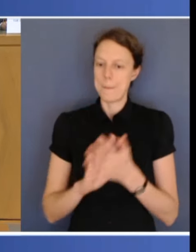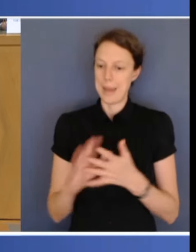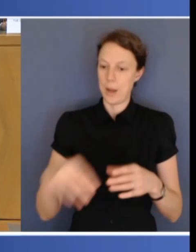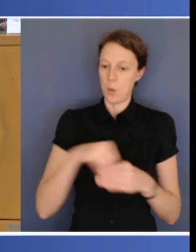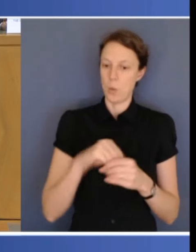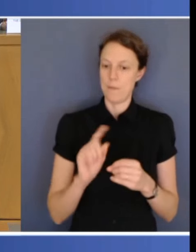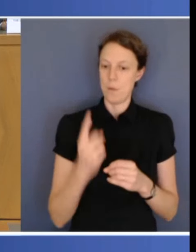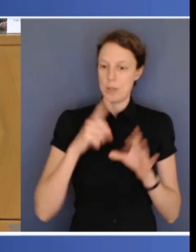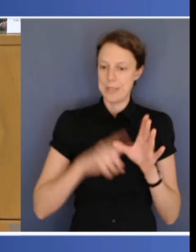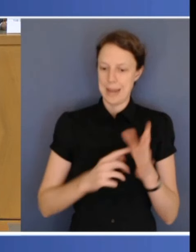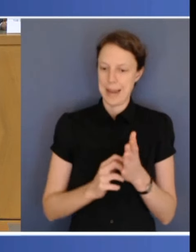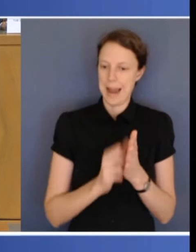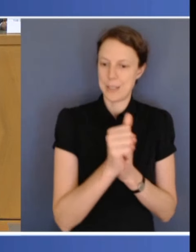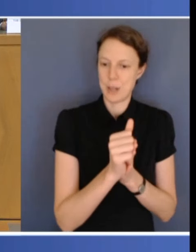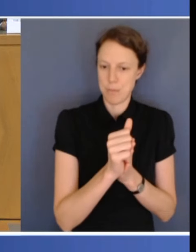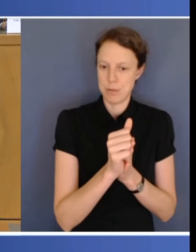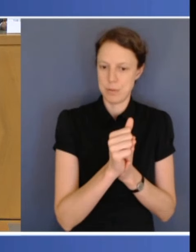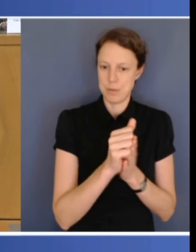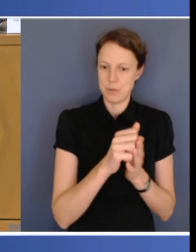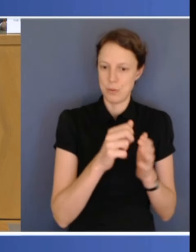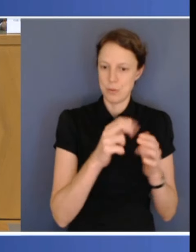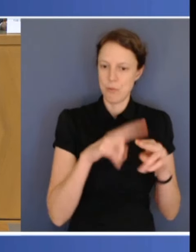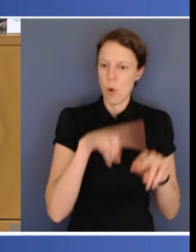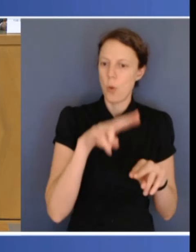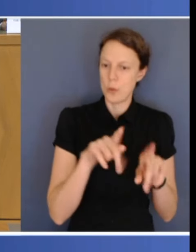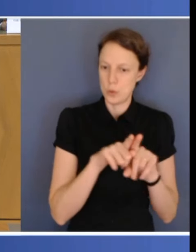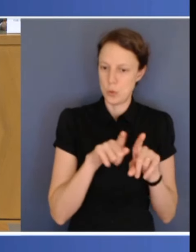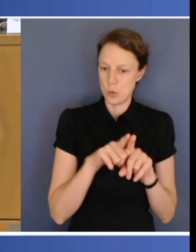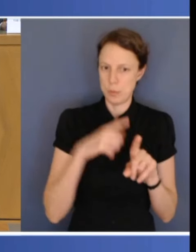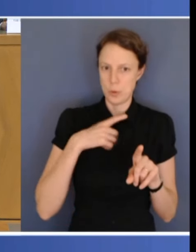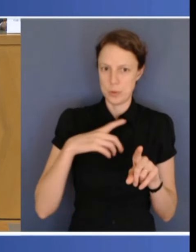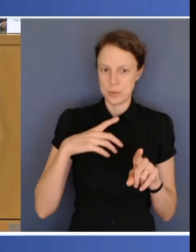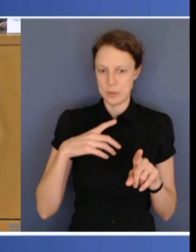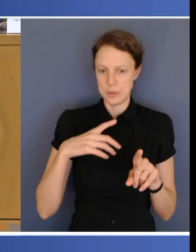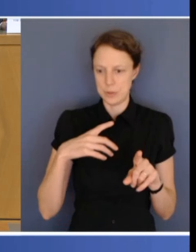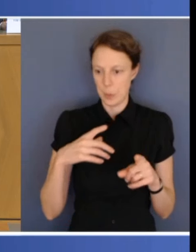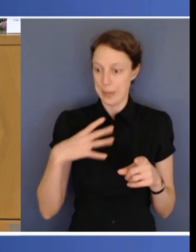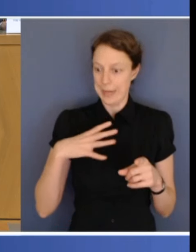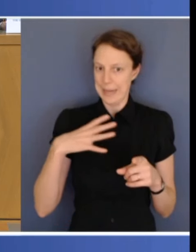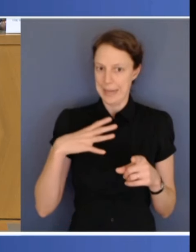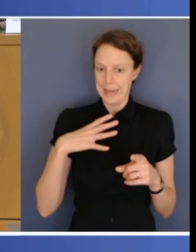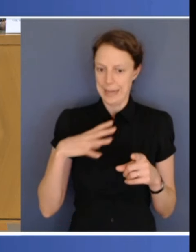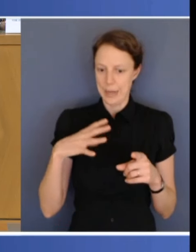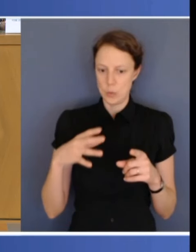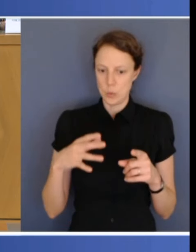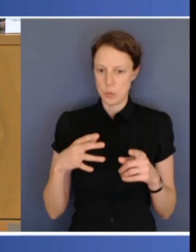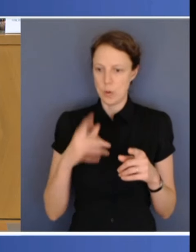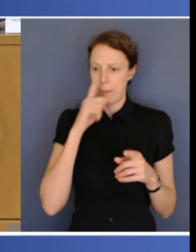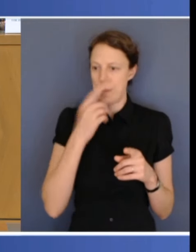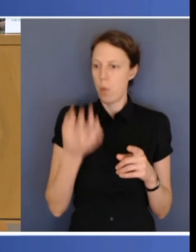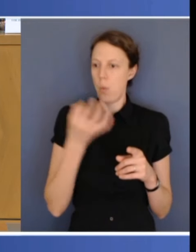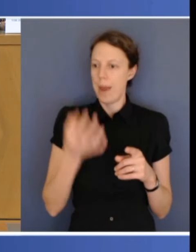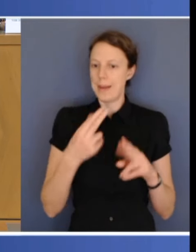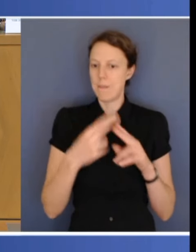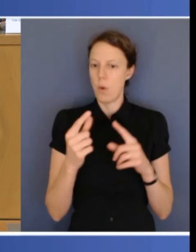well, because we know that there's a need for a continued focus on addressing elective surgery. Health ministers will